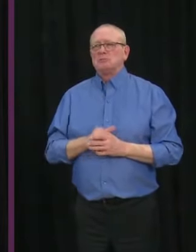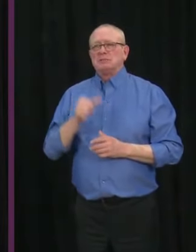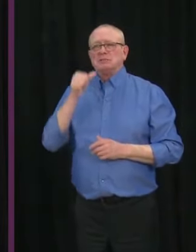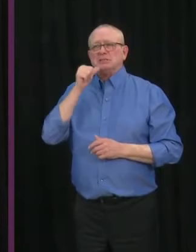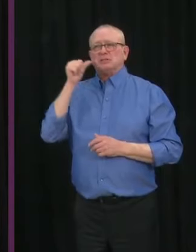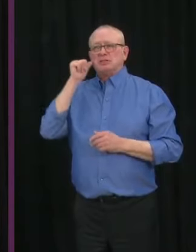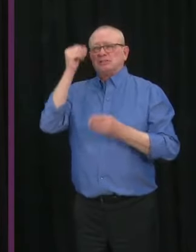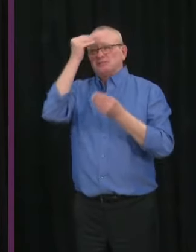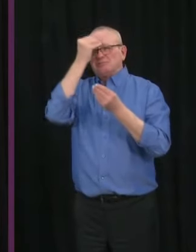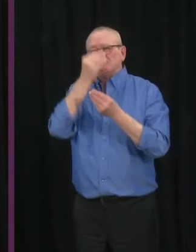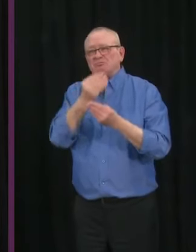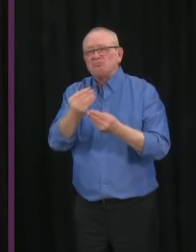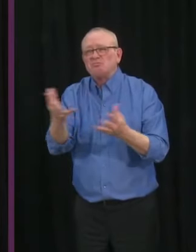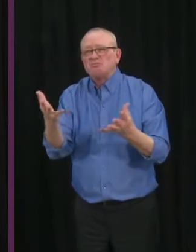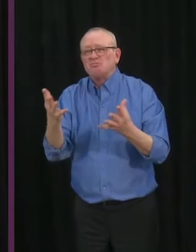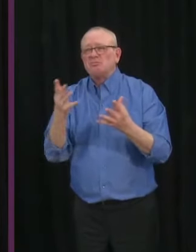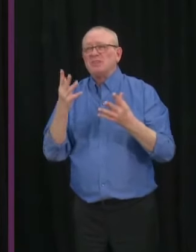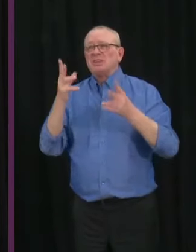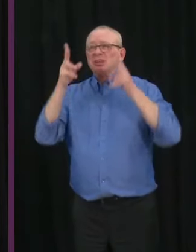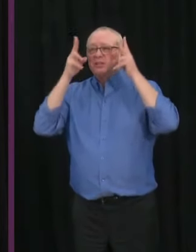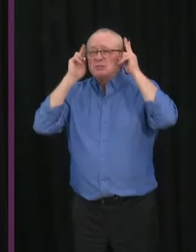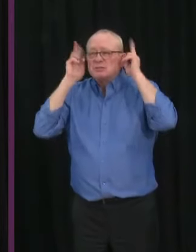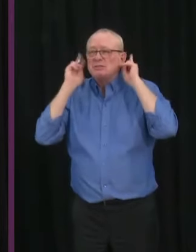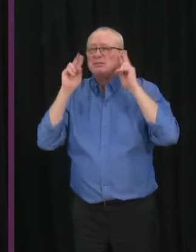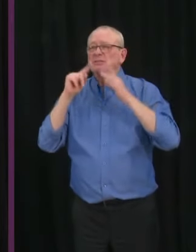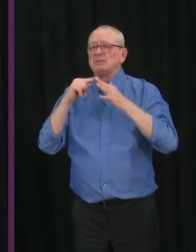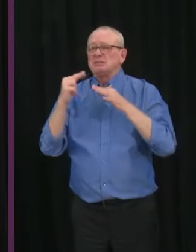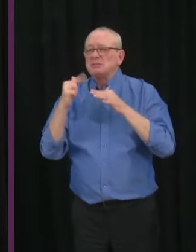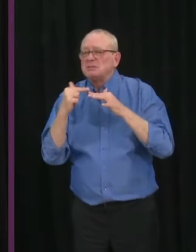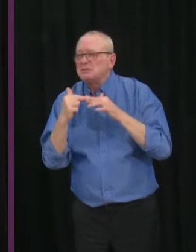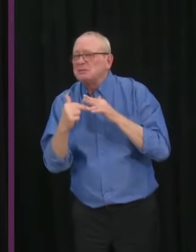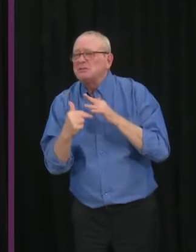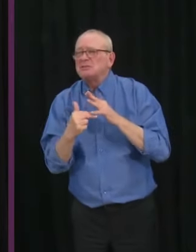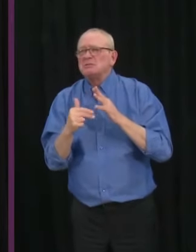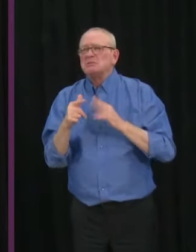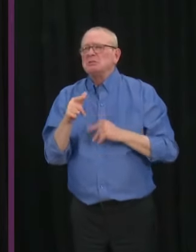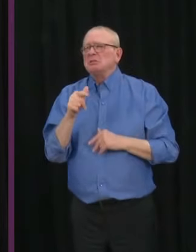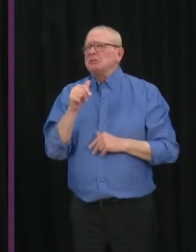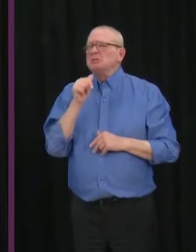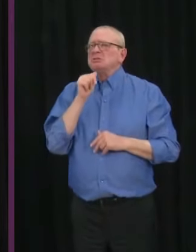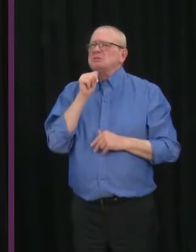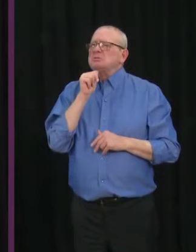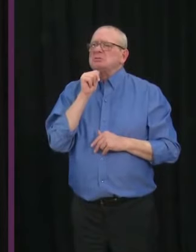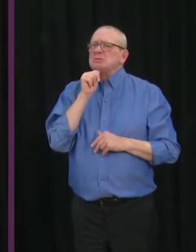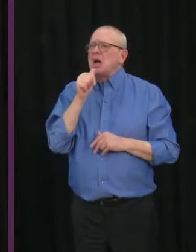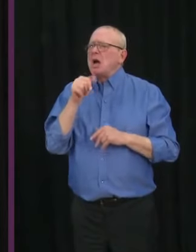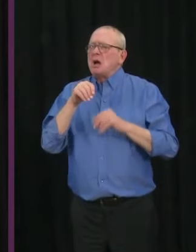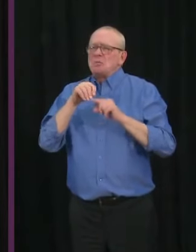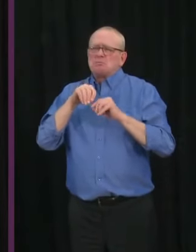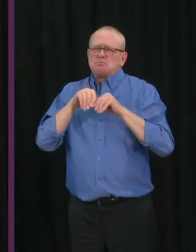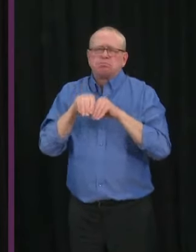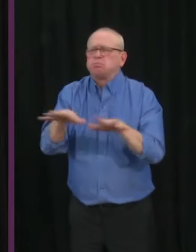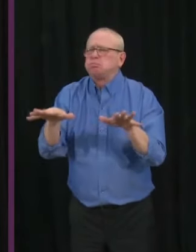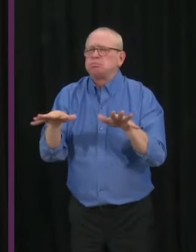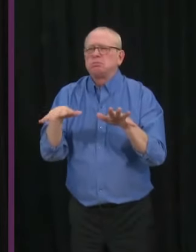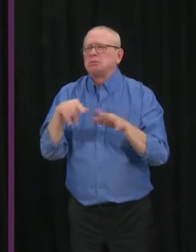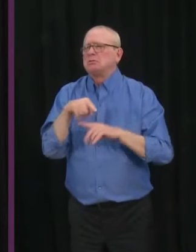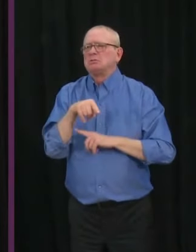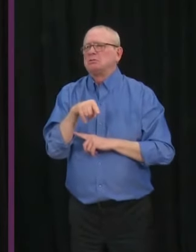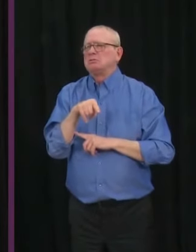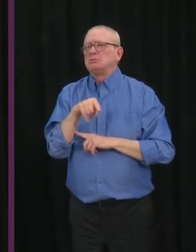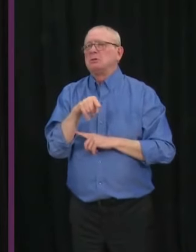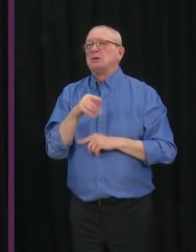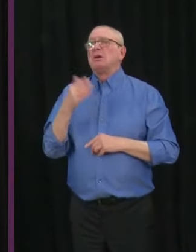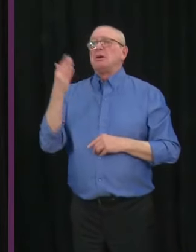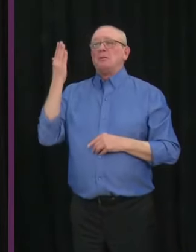those settings. In December, we did have to include them in the list in order to reduce the number of close contacts that Albertans had